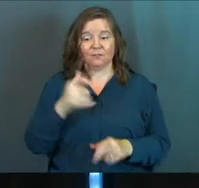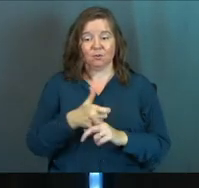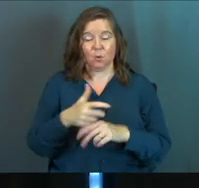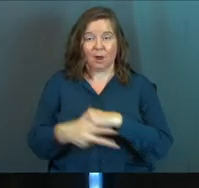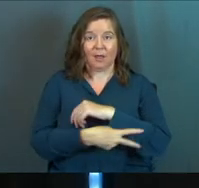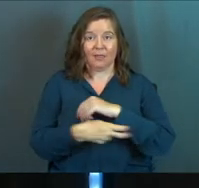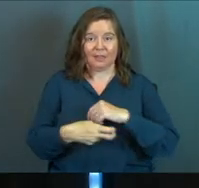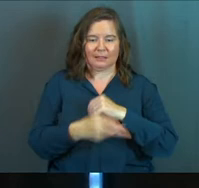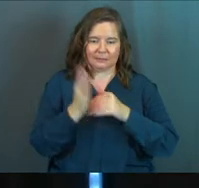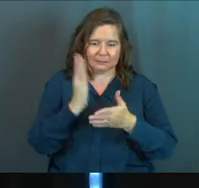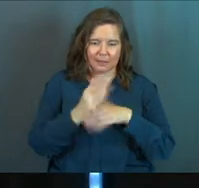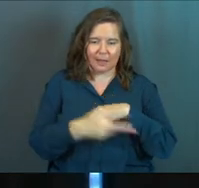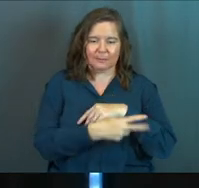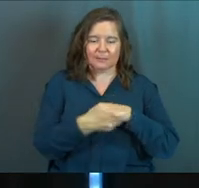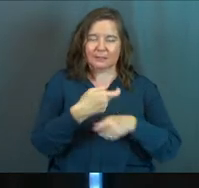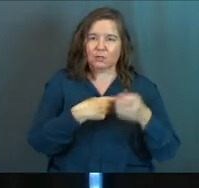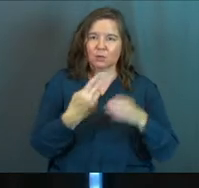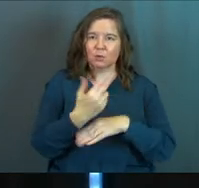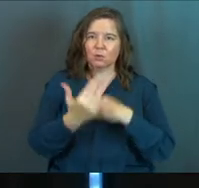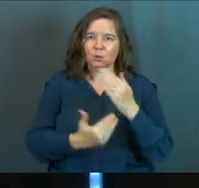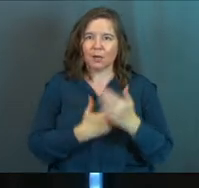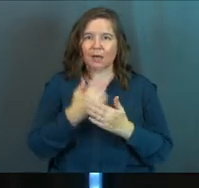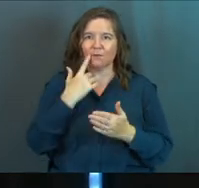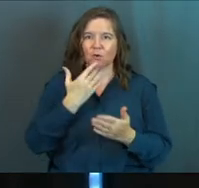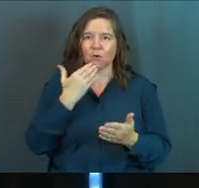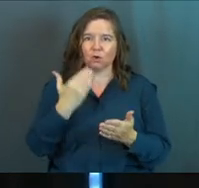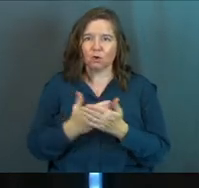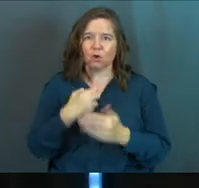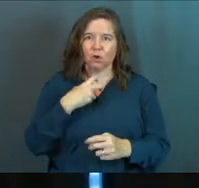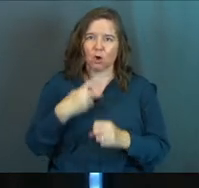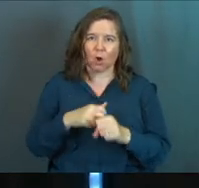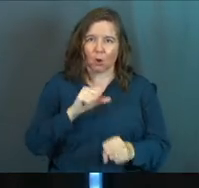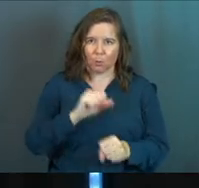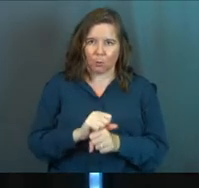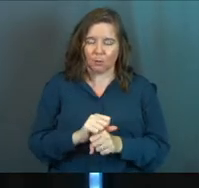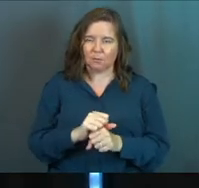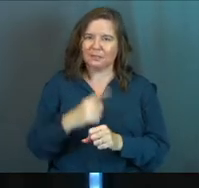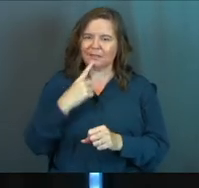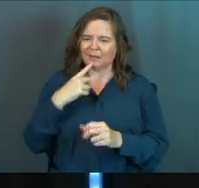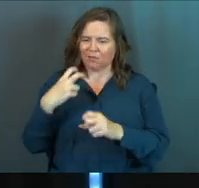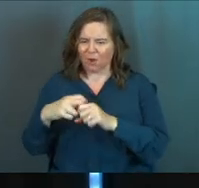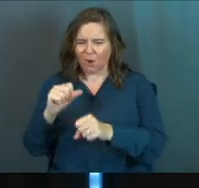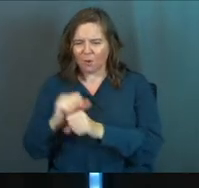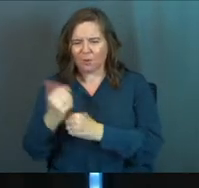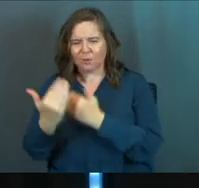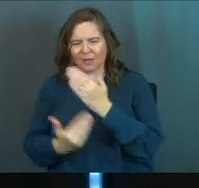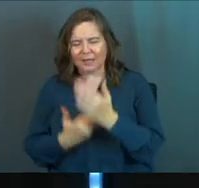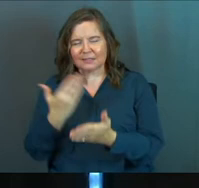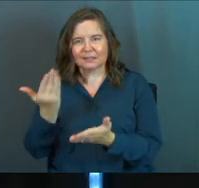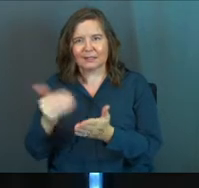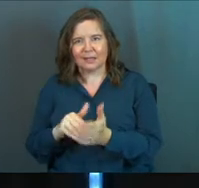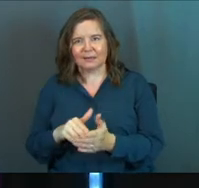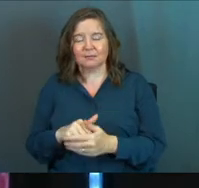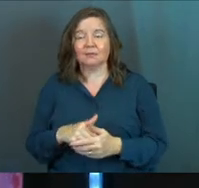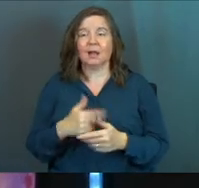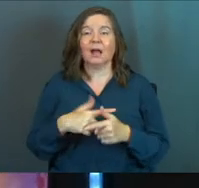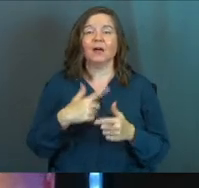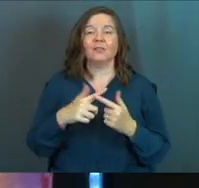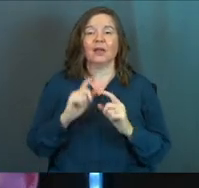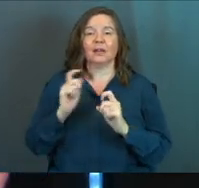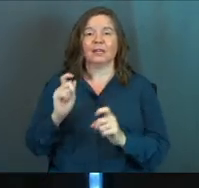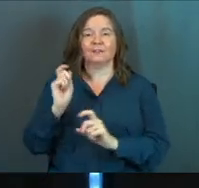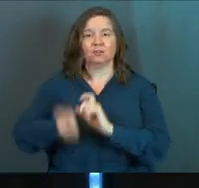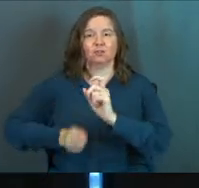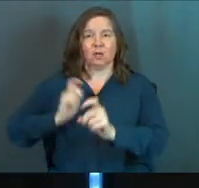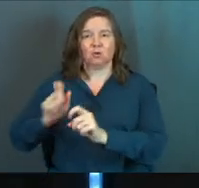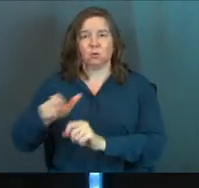are a thief, quit stealing. Instead, use your hands for good, hard work. Here we go with hard work with your hands again, and then give